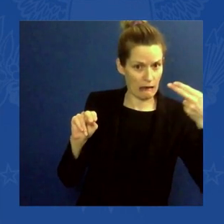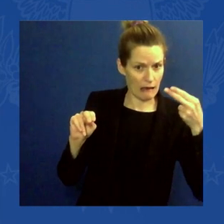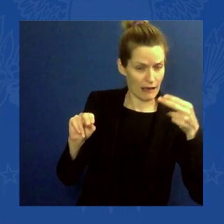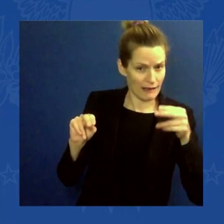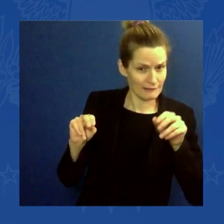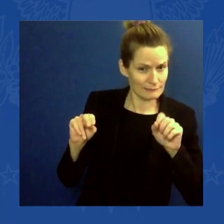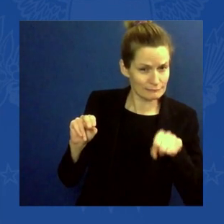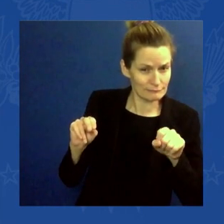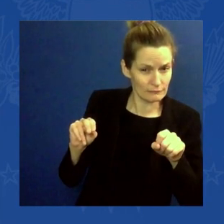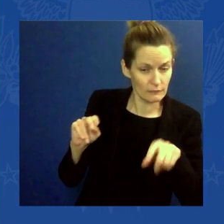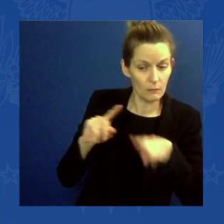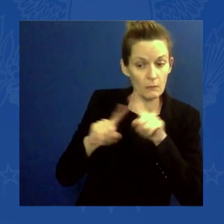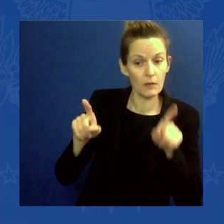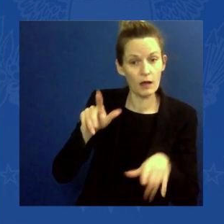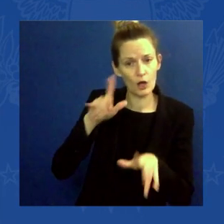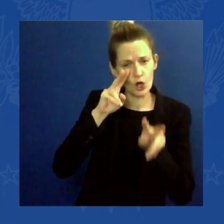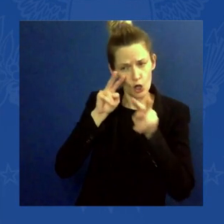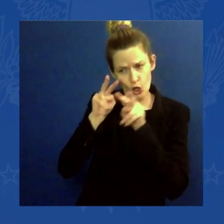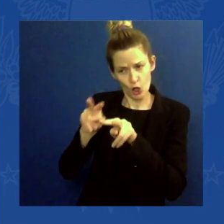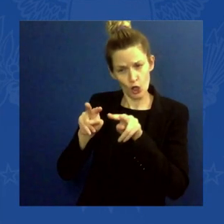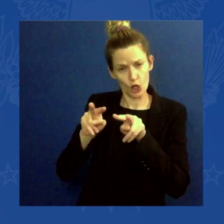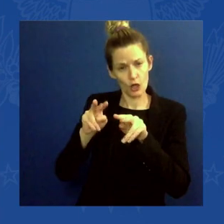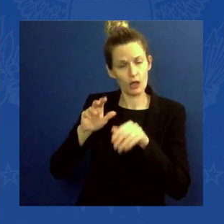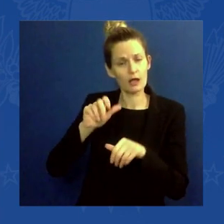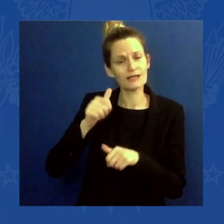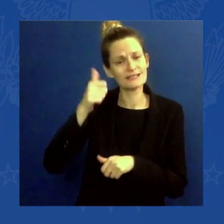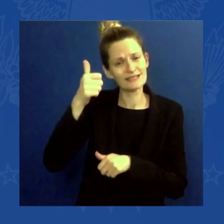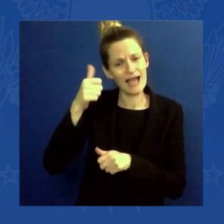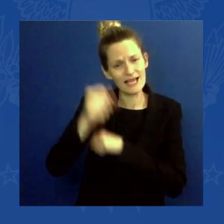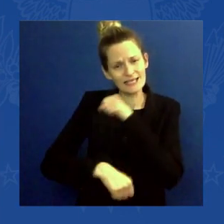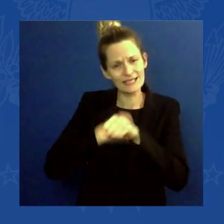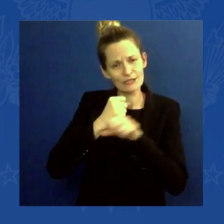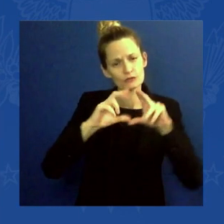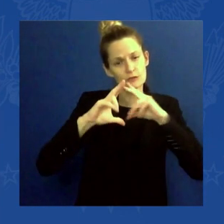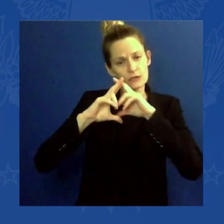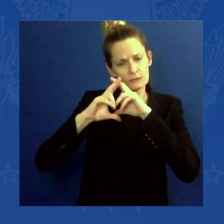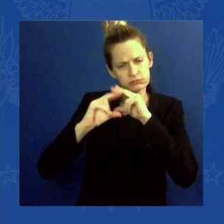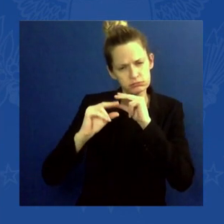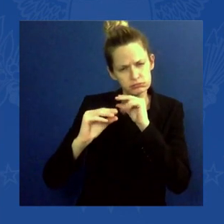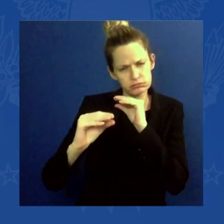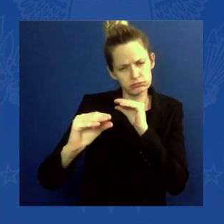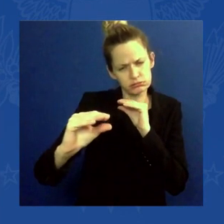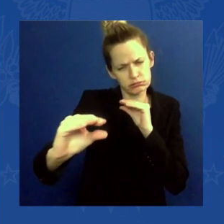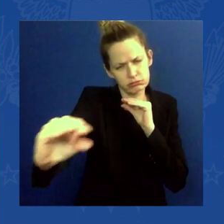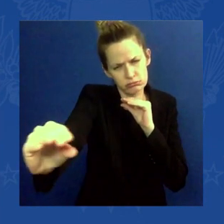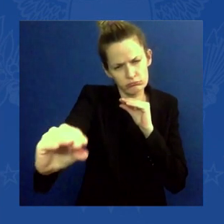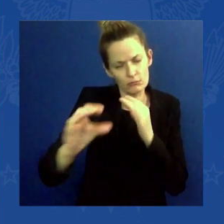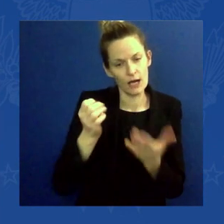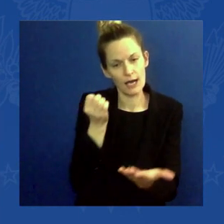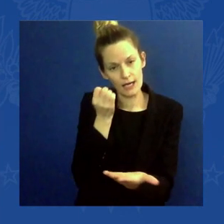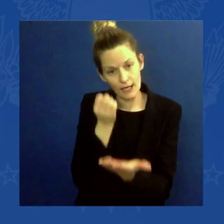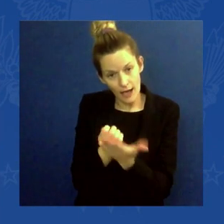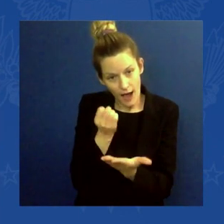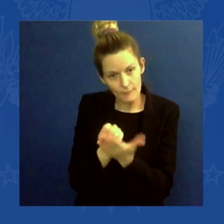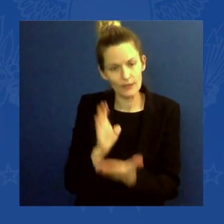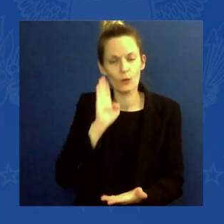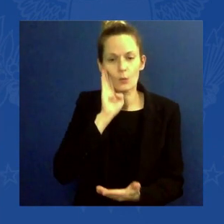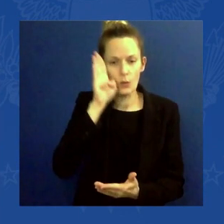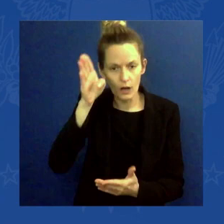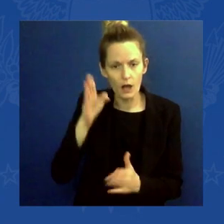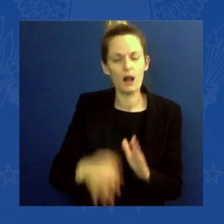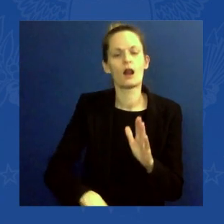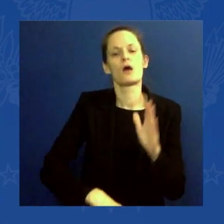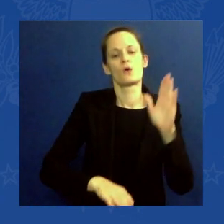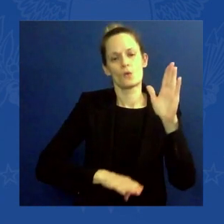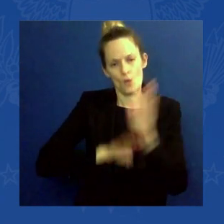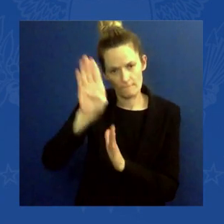two, it's expected that the economy — our economy will grow to $366 trillion GDP